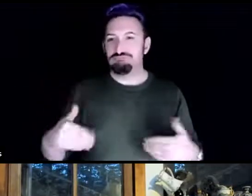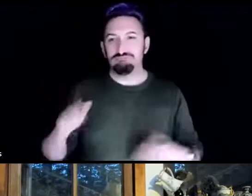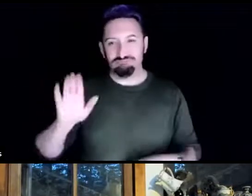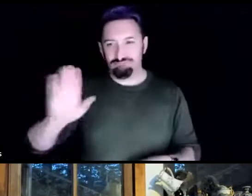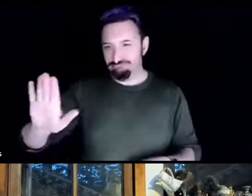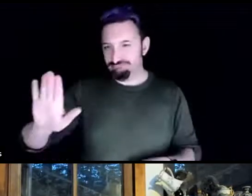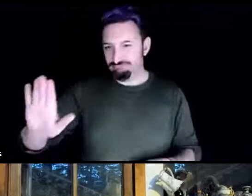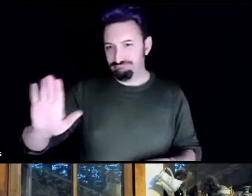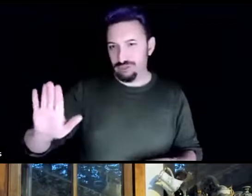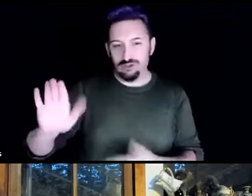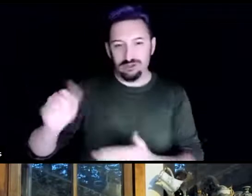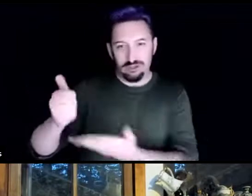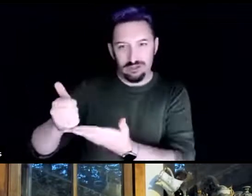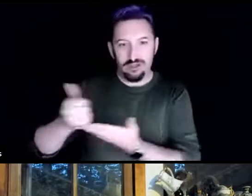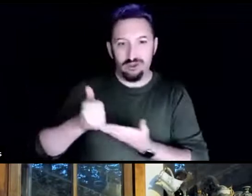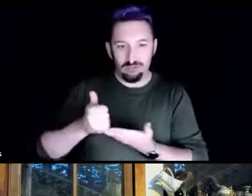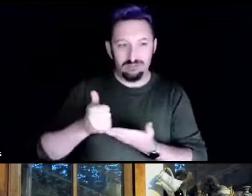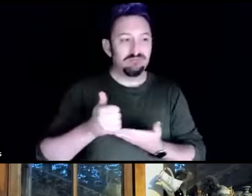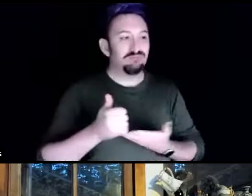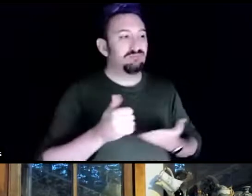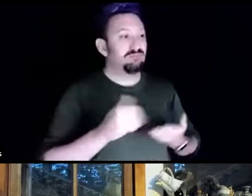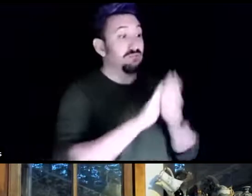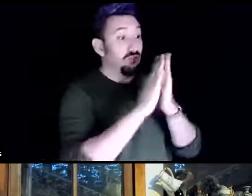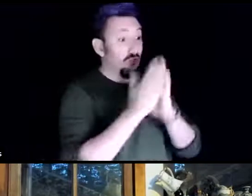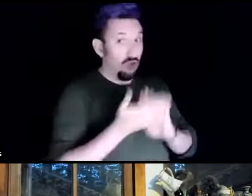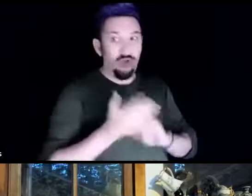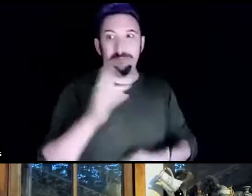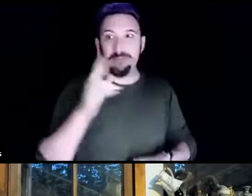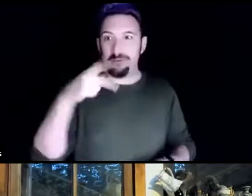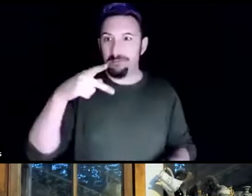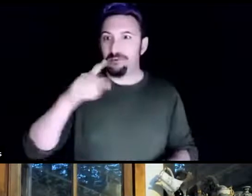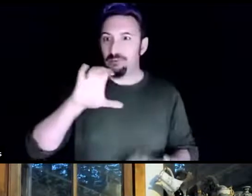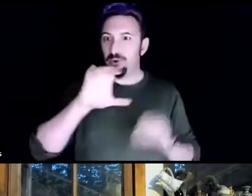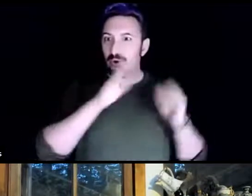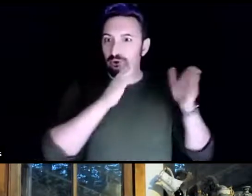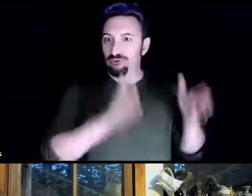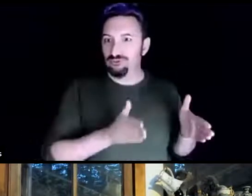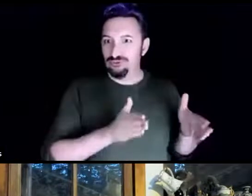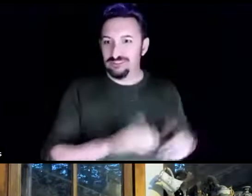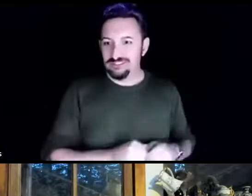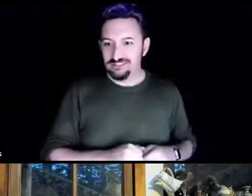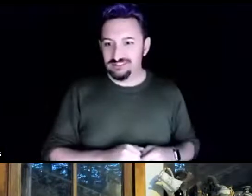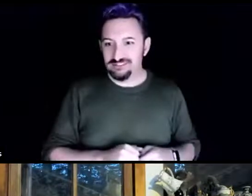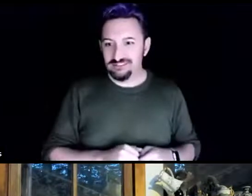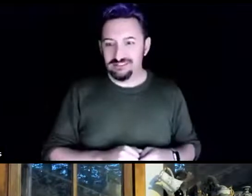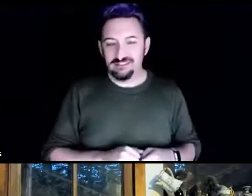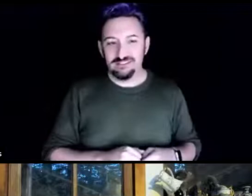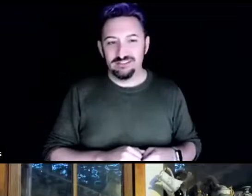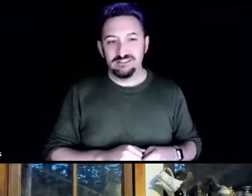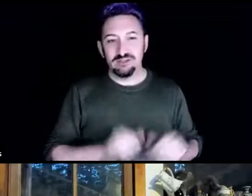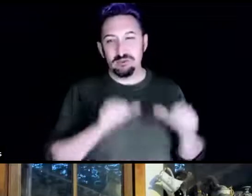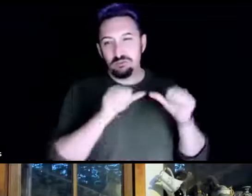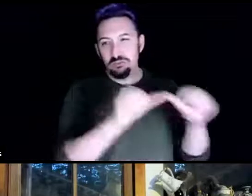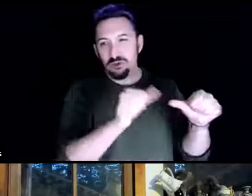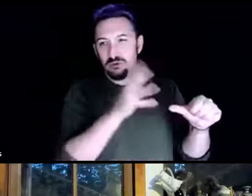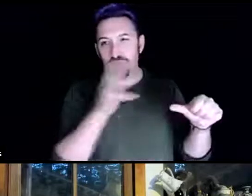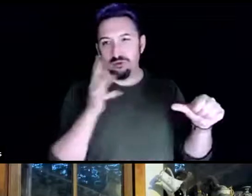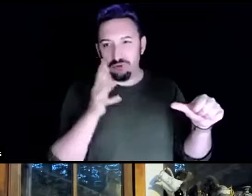legitly being able to call herself a permaculturalist. And what I love most about